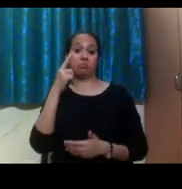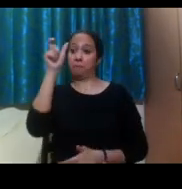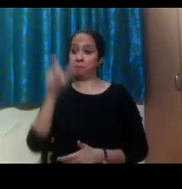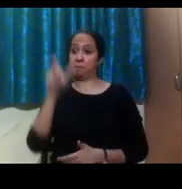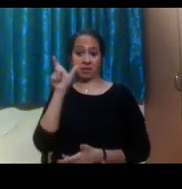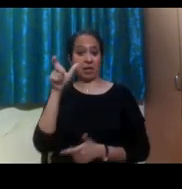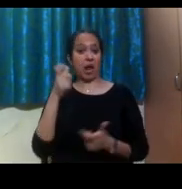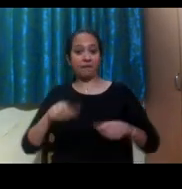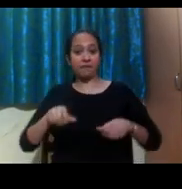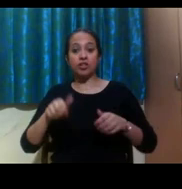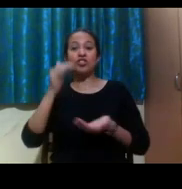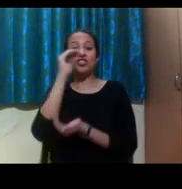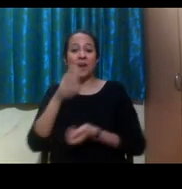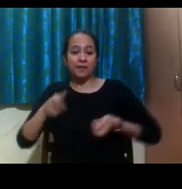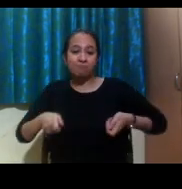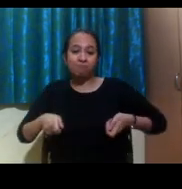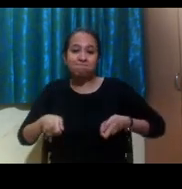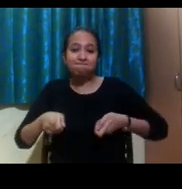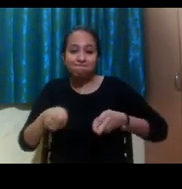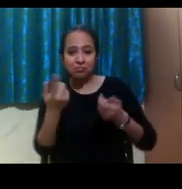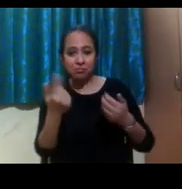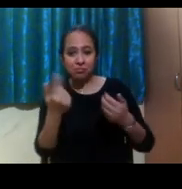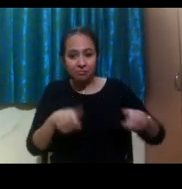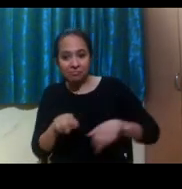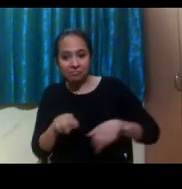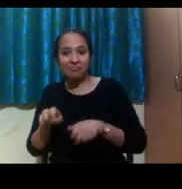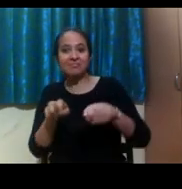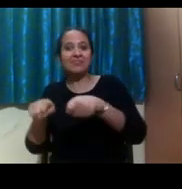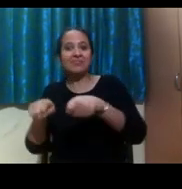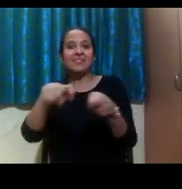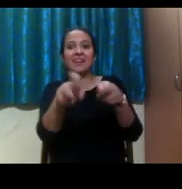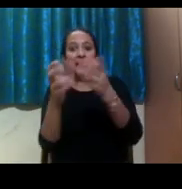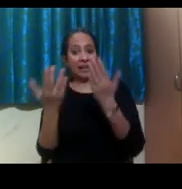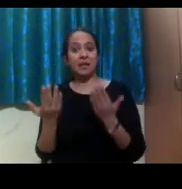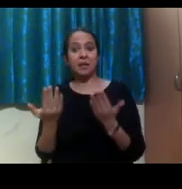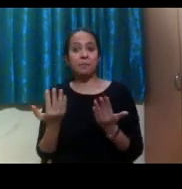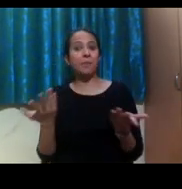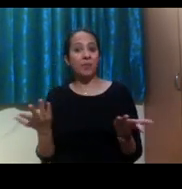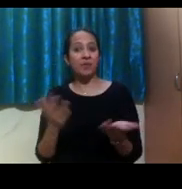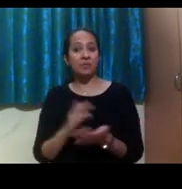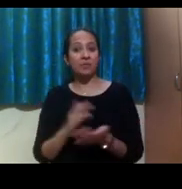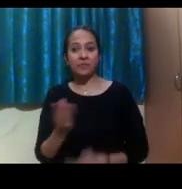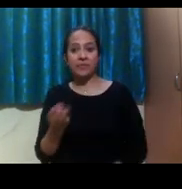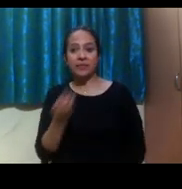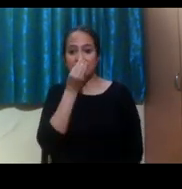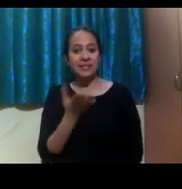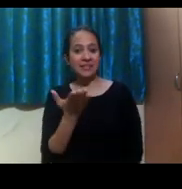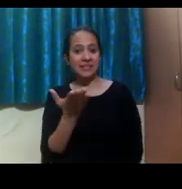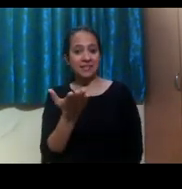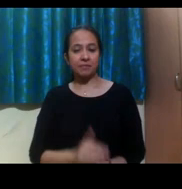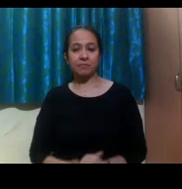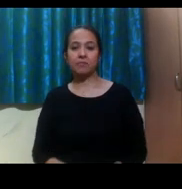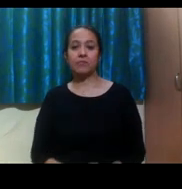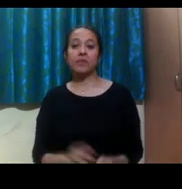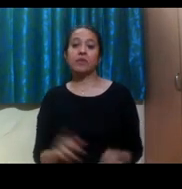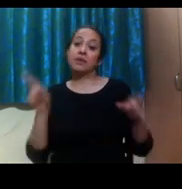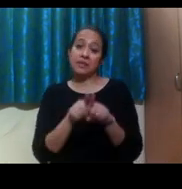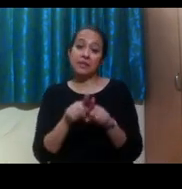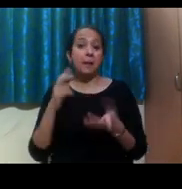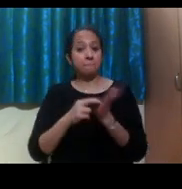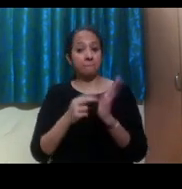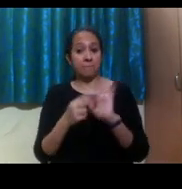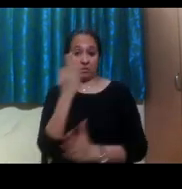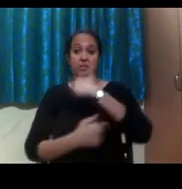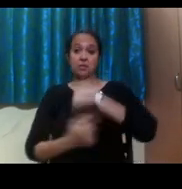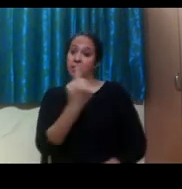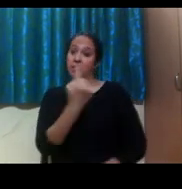too. Or the person who's delivering your product, your package to your front door, they probably like that ramp as well. So that's why it's not just disability that